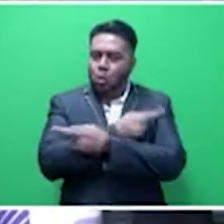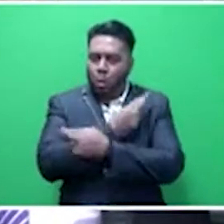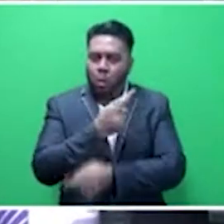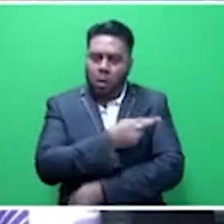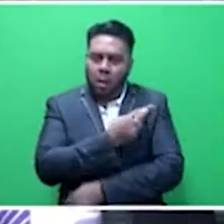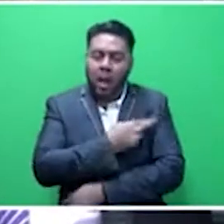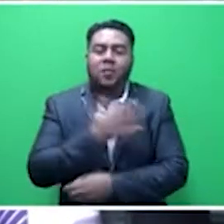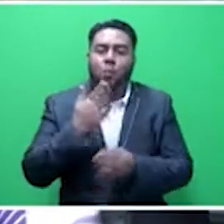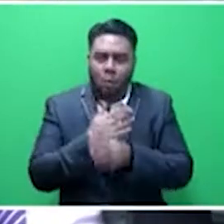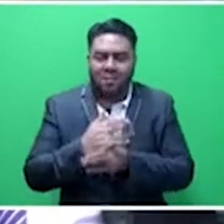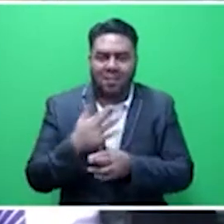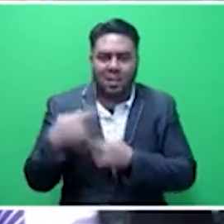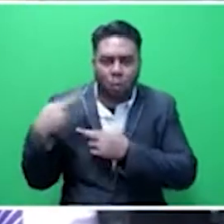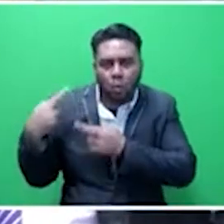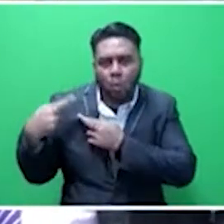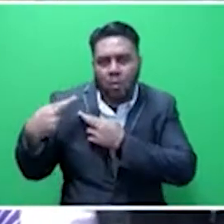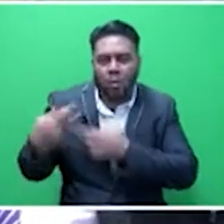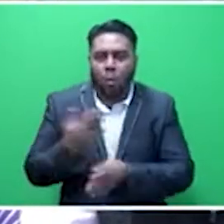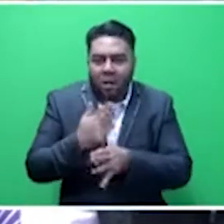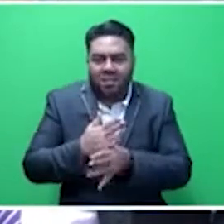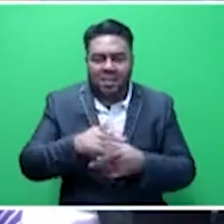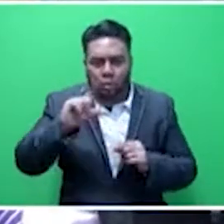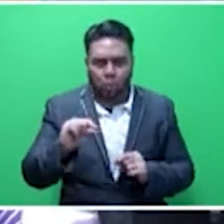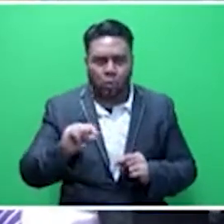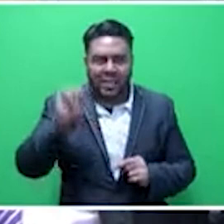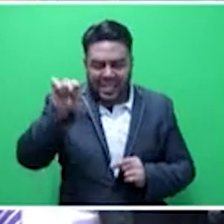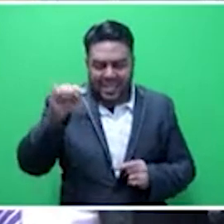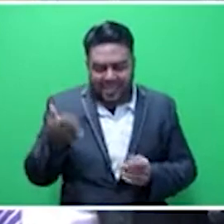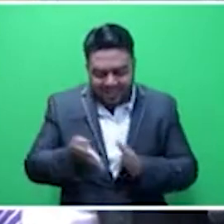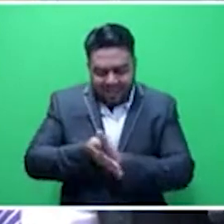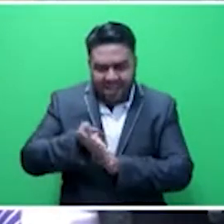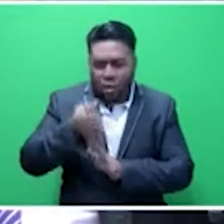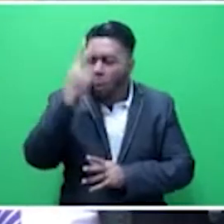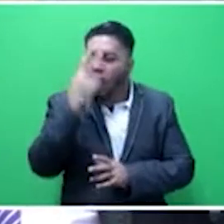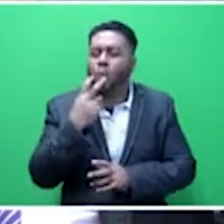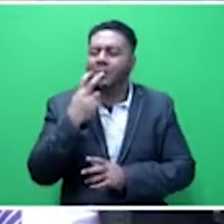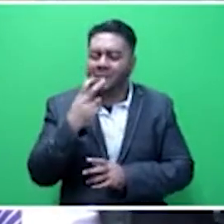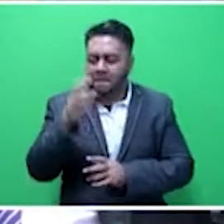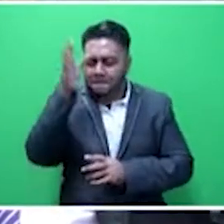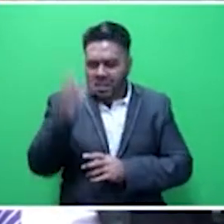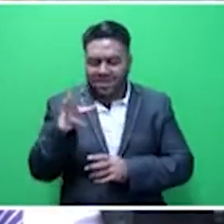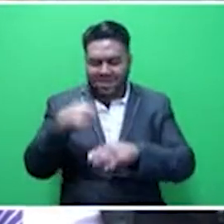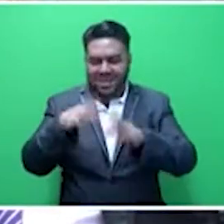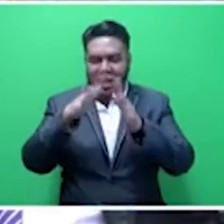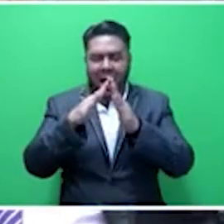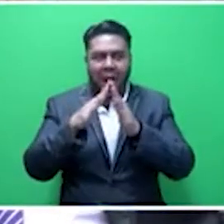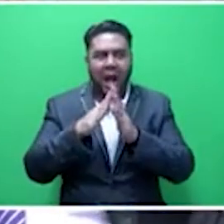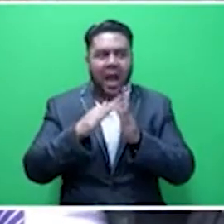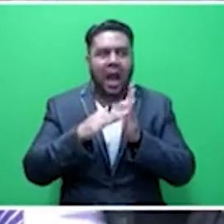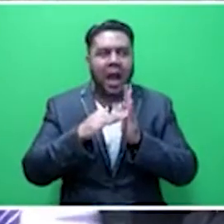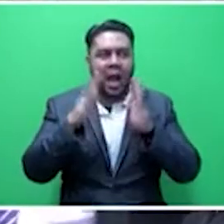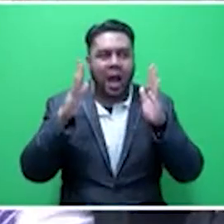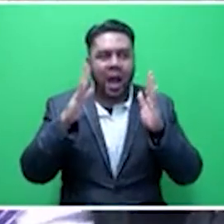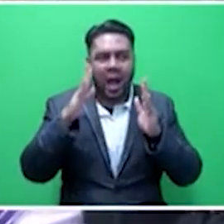And the work that he does. He is the oldest person in this House. He has a lot of